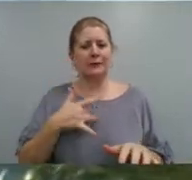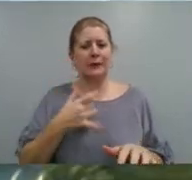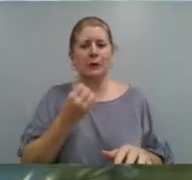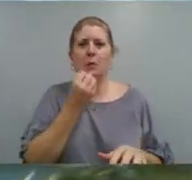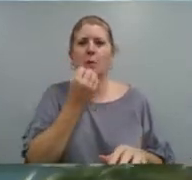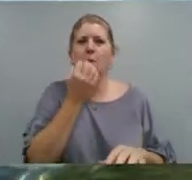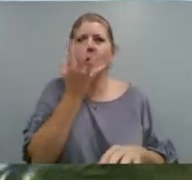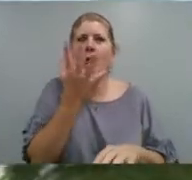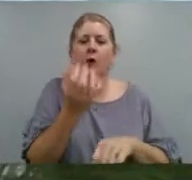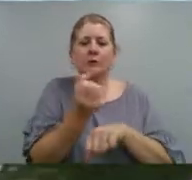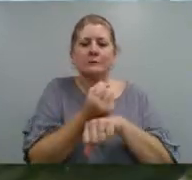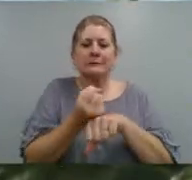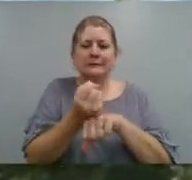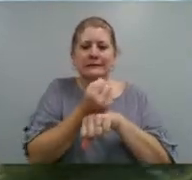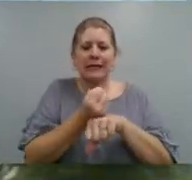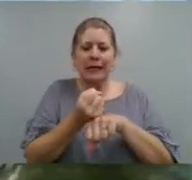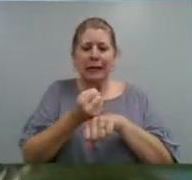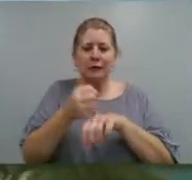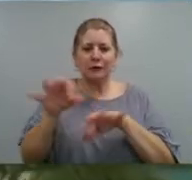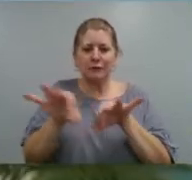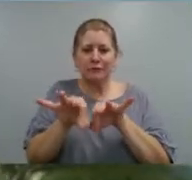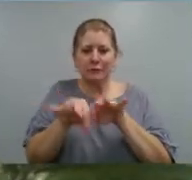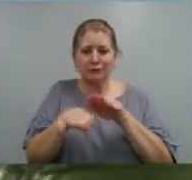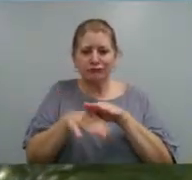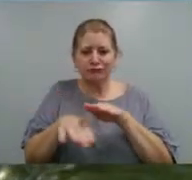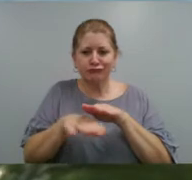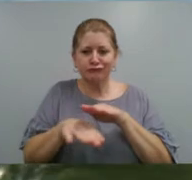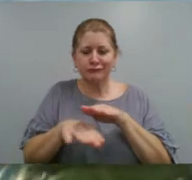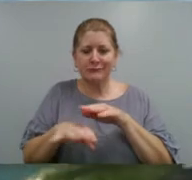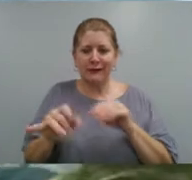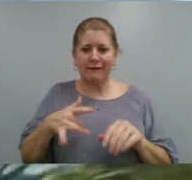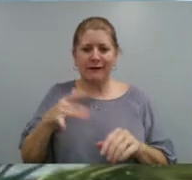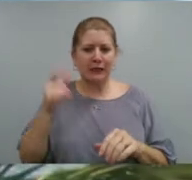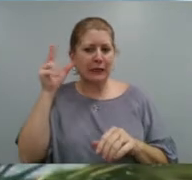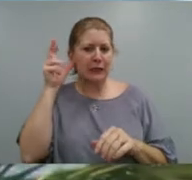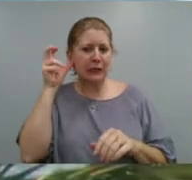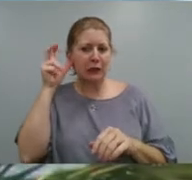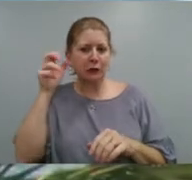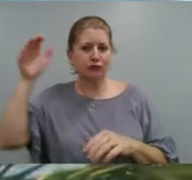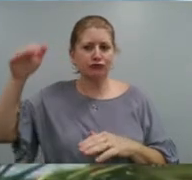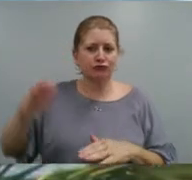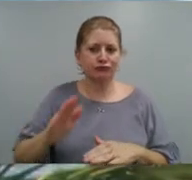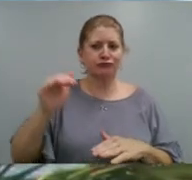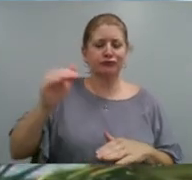beneath your toes and hear the rush of the cool waves. You feel calmer?